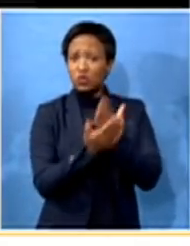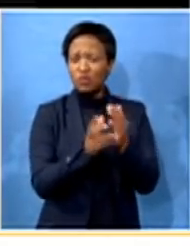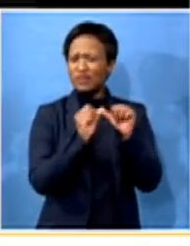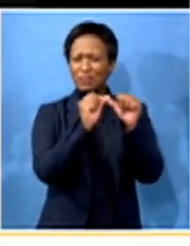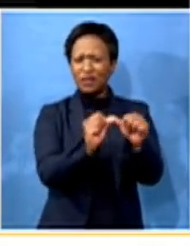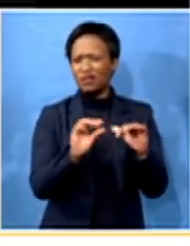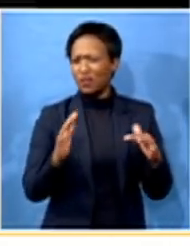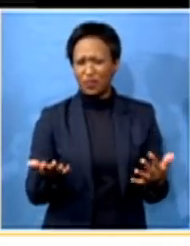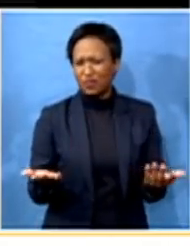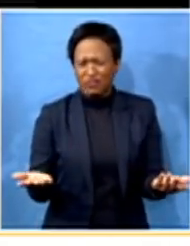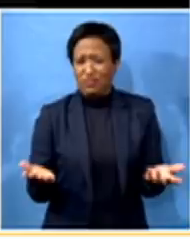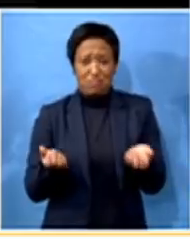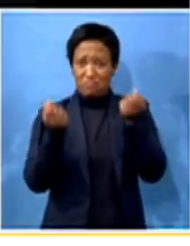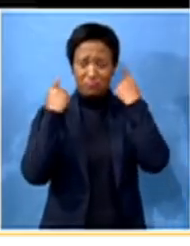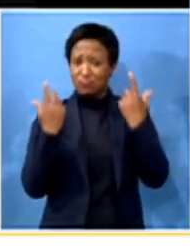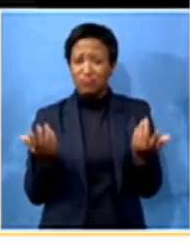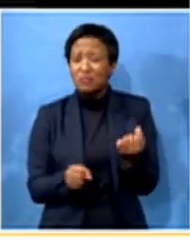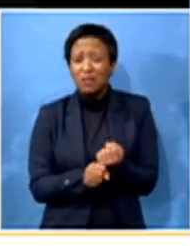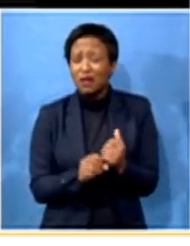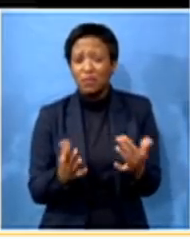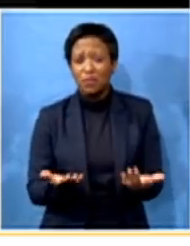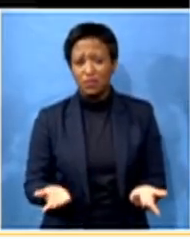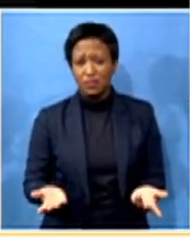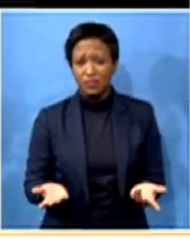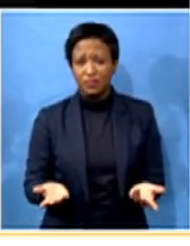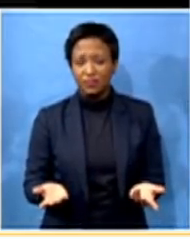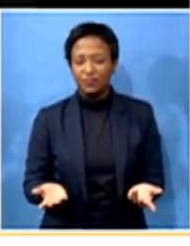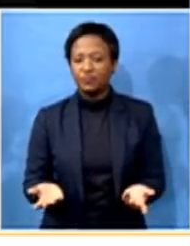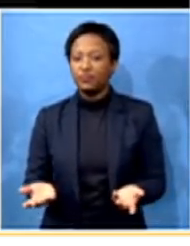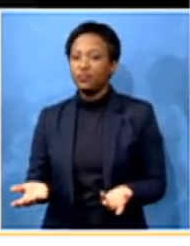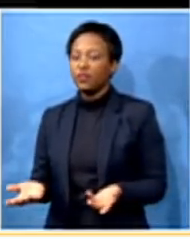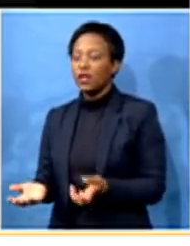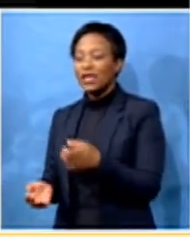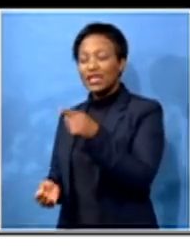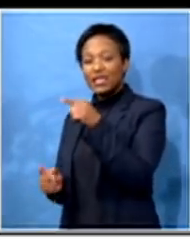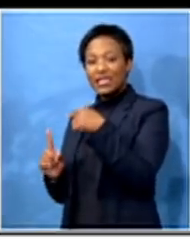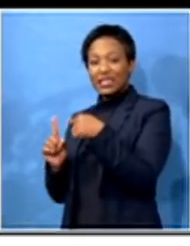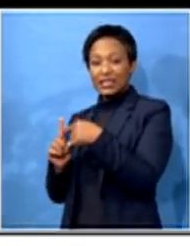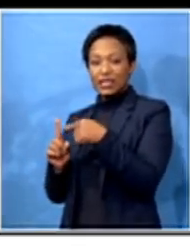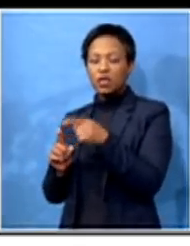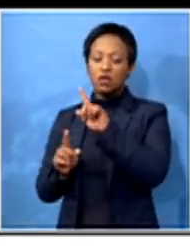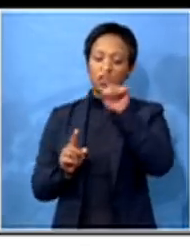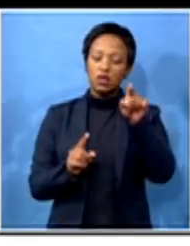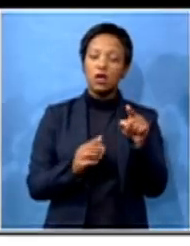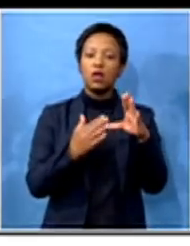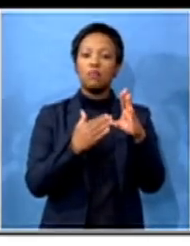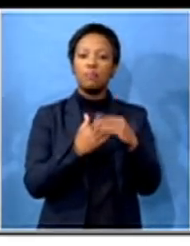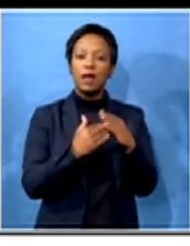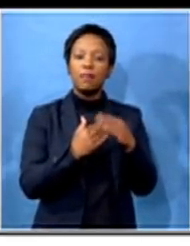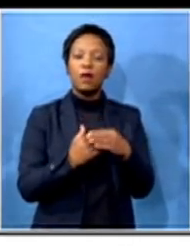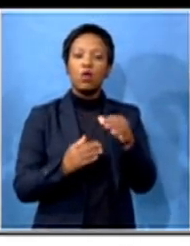I don't understand how that's supposed to work. She goes to the legislature as an ordinary member of the legislature.